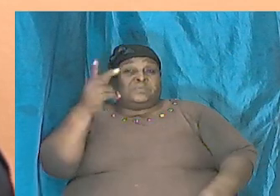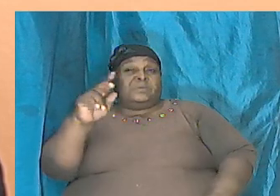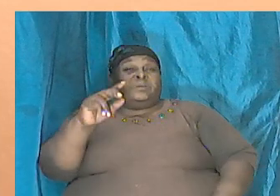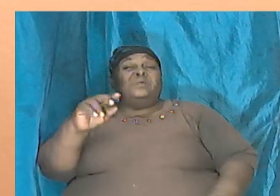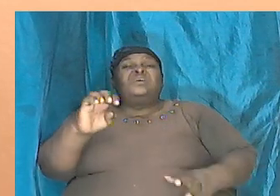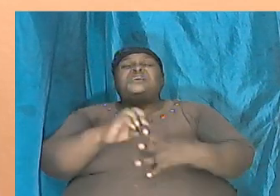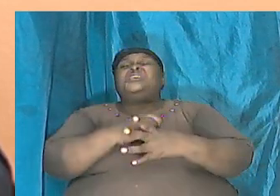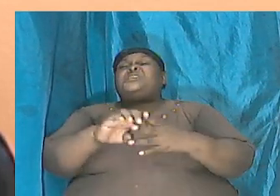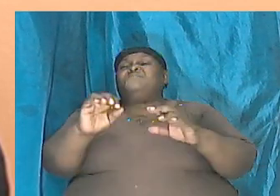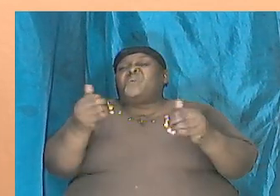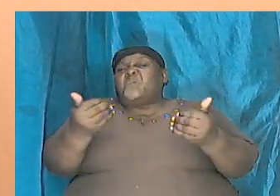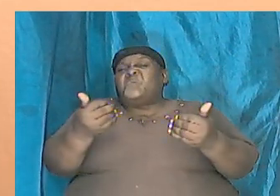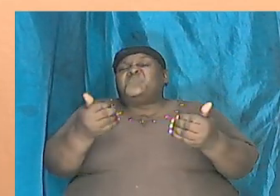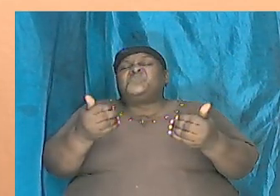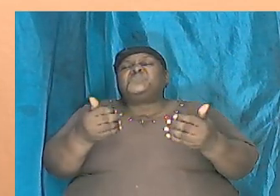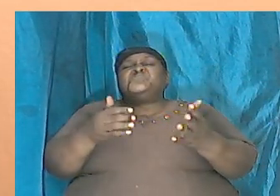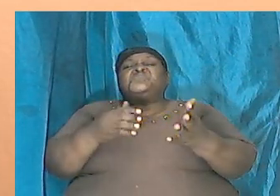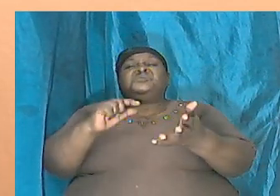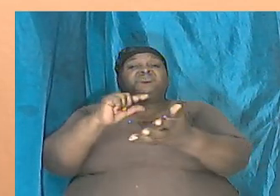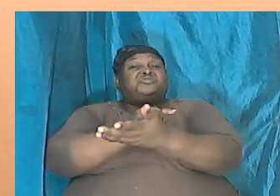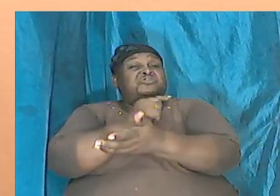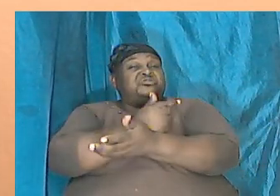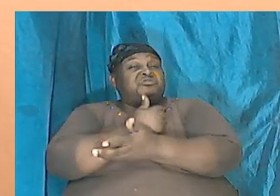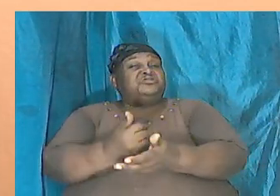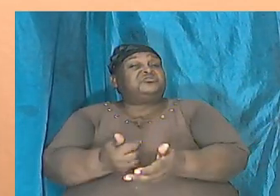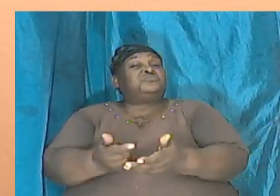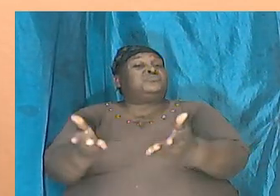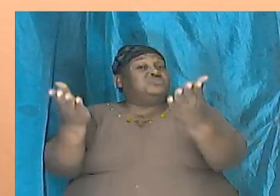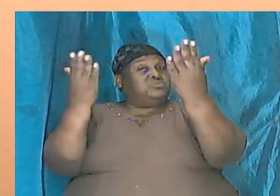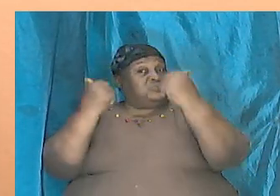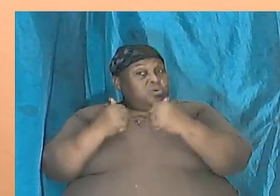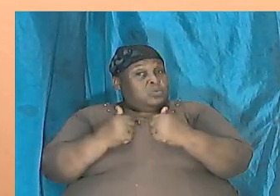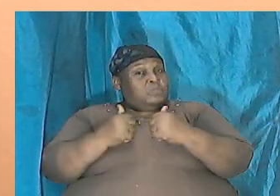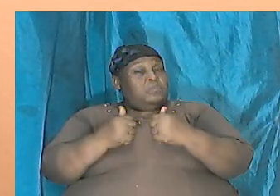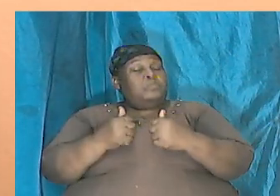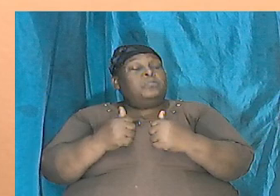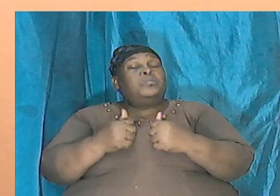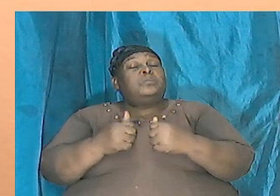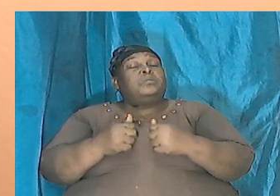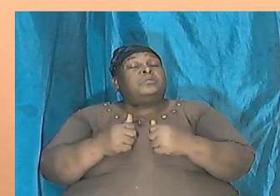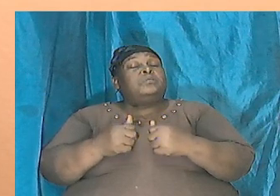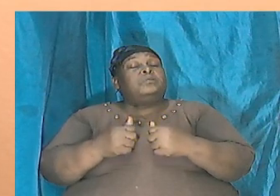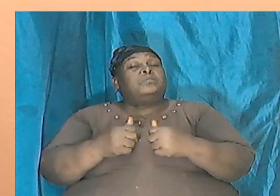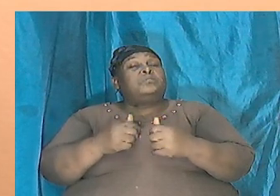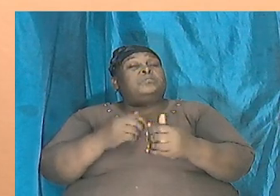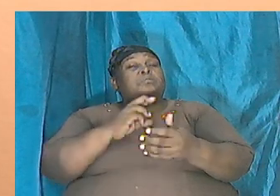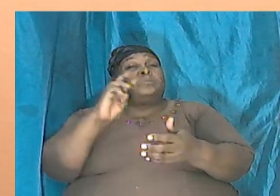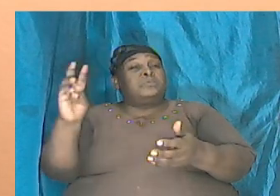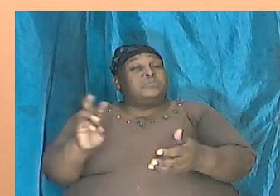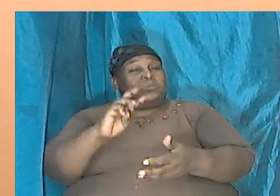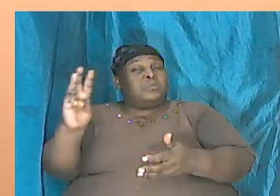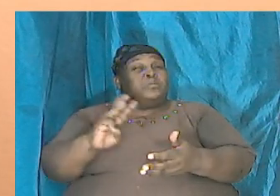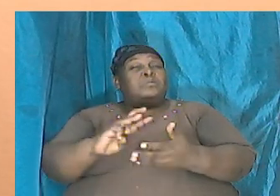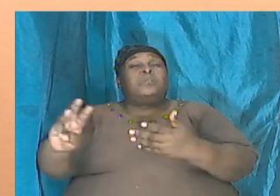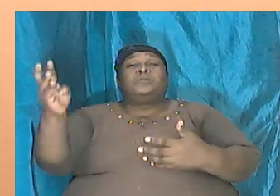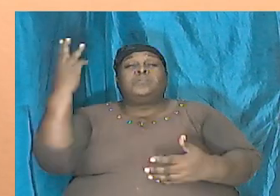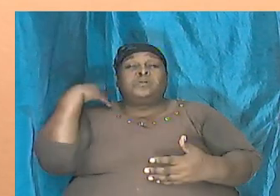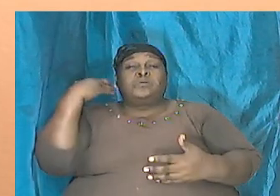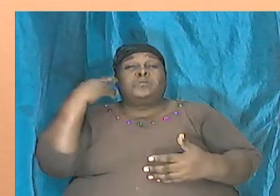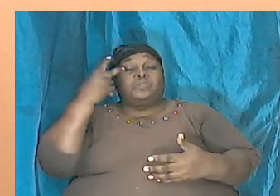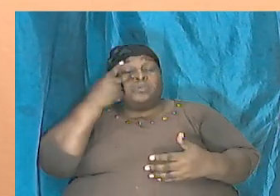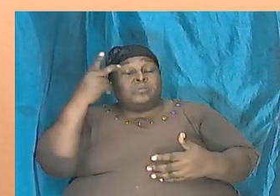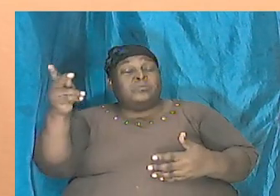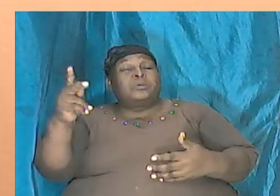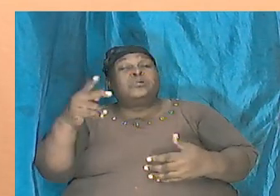how Genesis was built up. Last week when we met, we looked at creation and